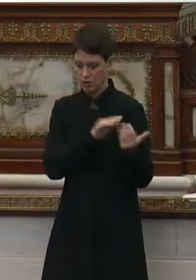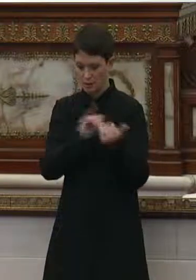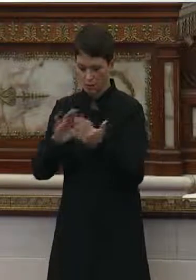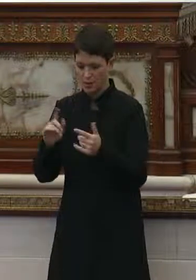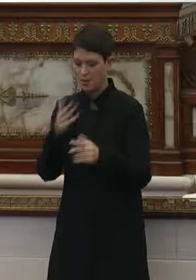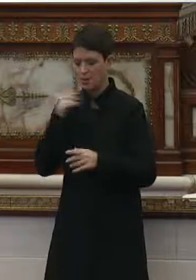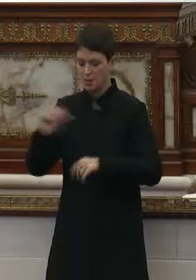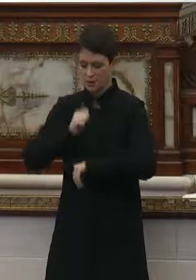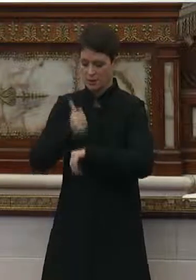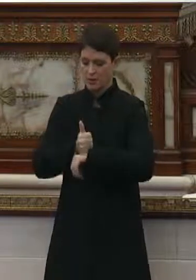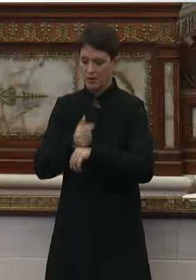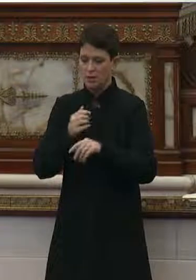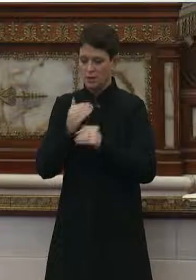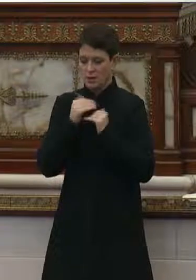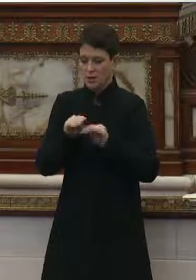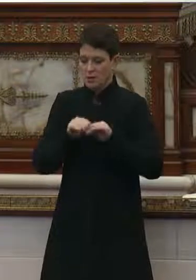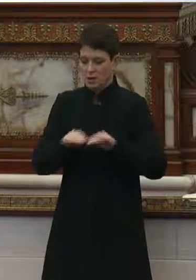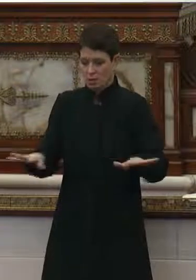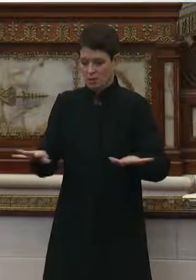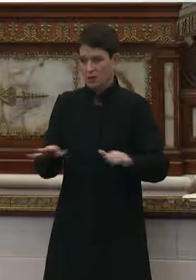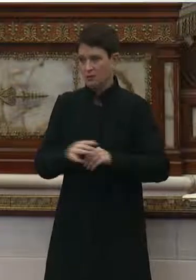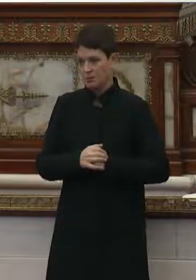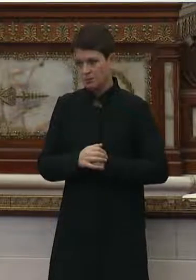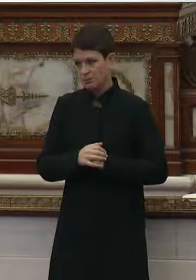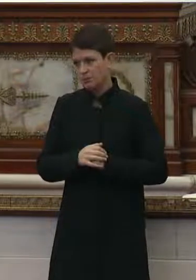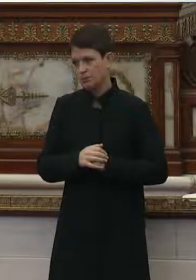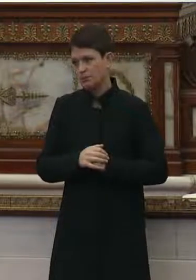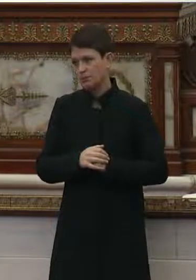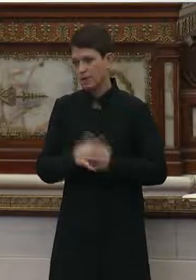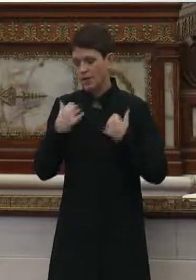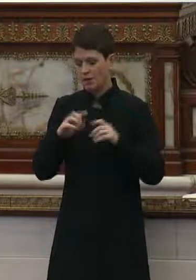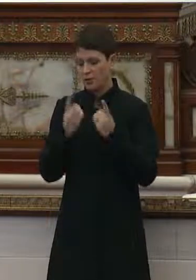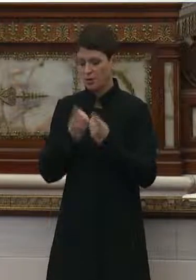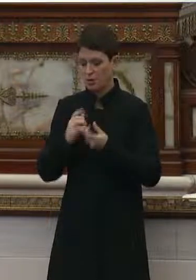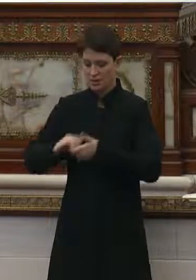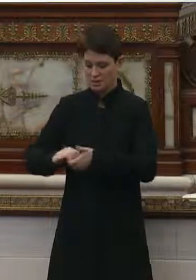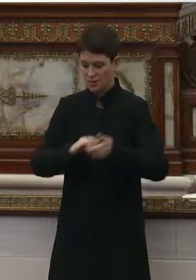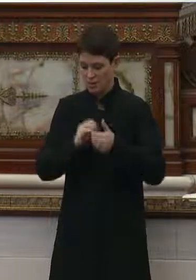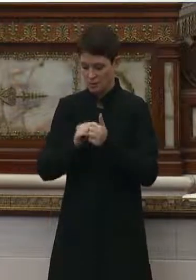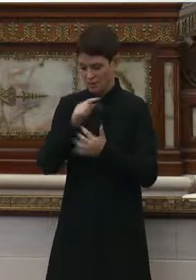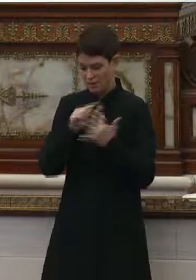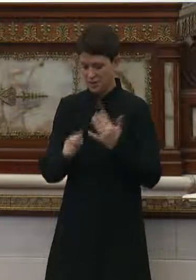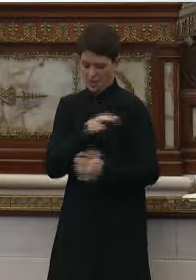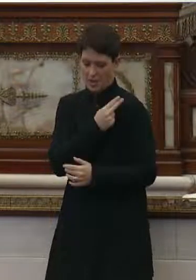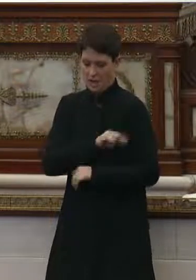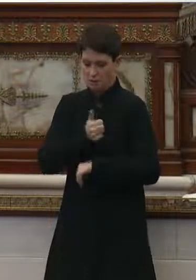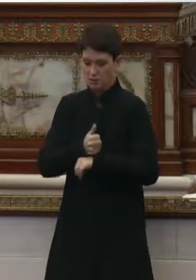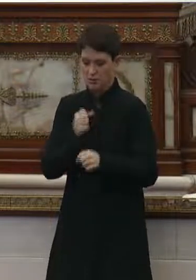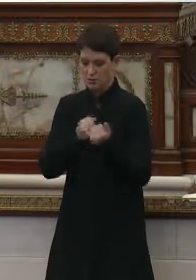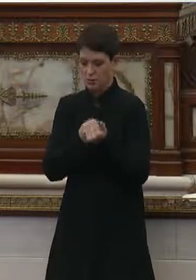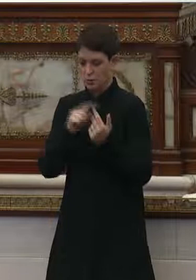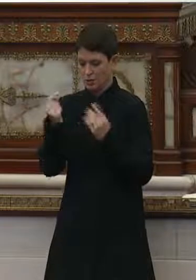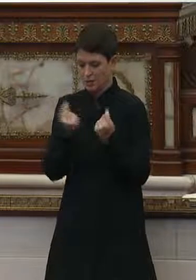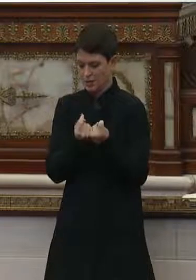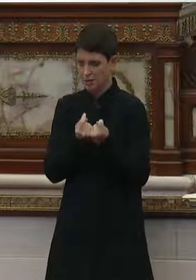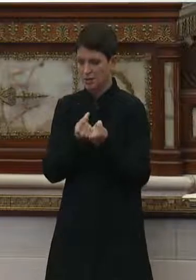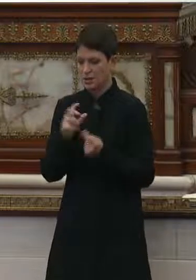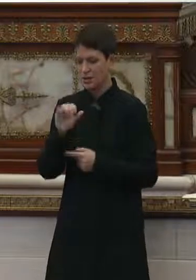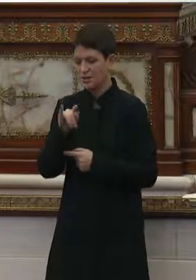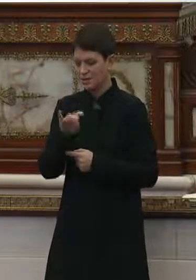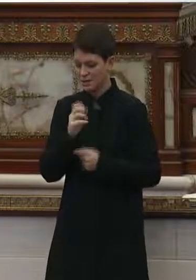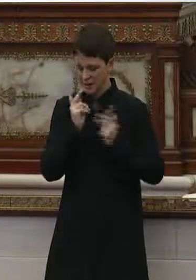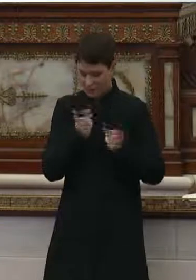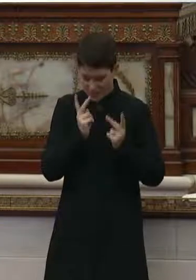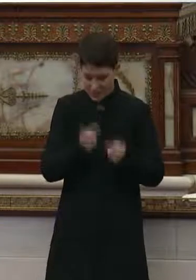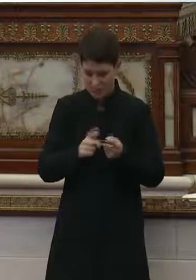are in a better position to limit the spread of COVID-19 virus. The Health Department has collaborated with these hospital-based support teams on site visits, weekly